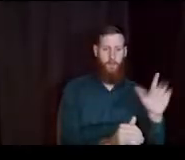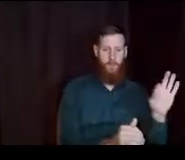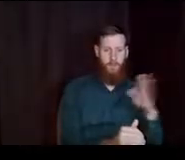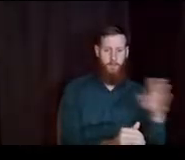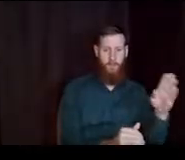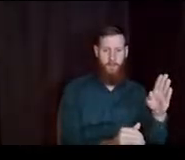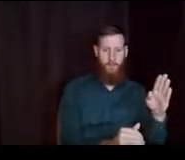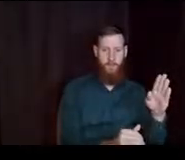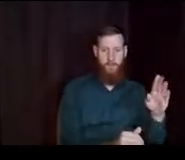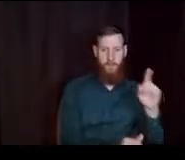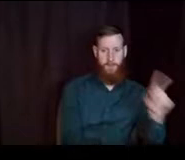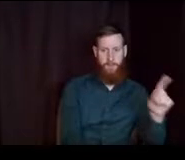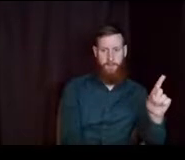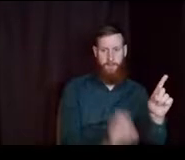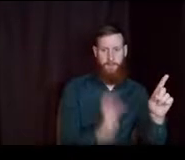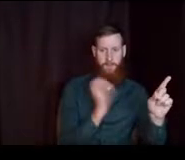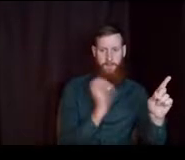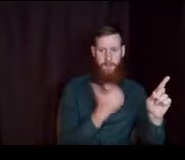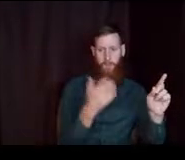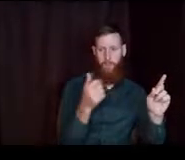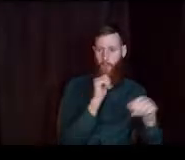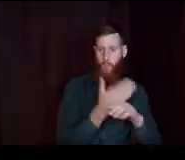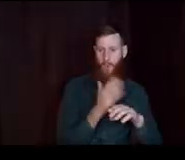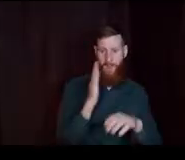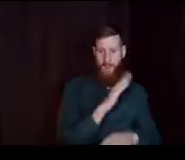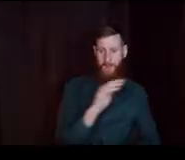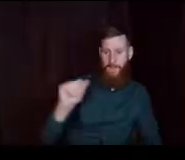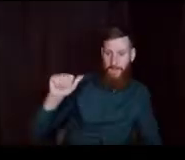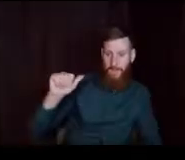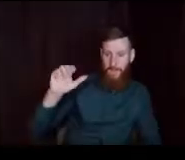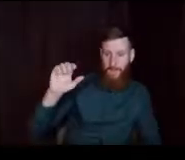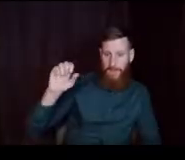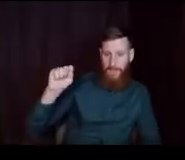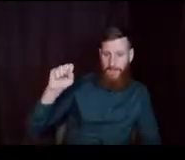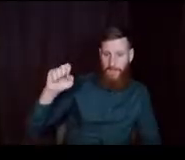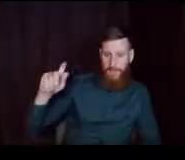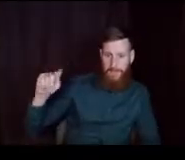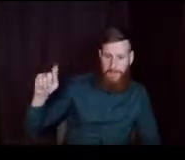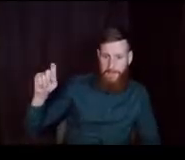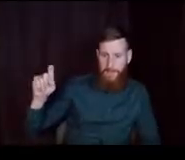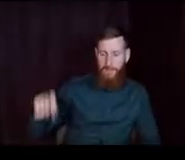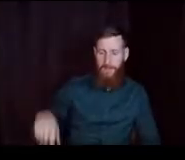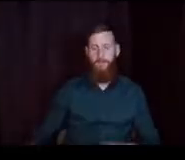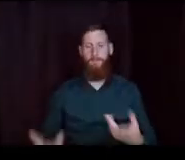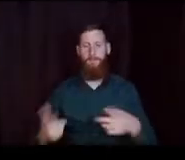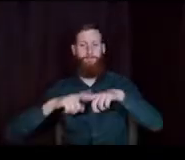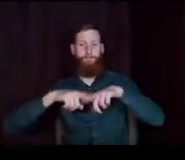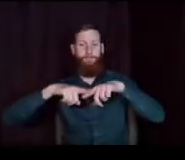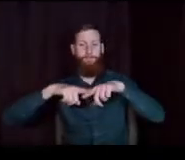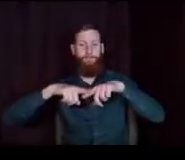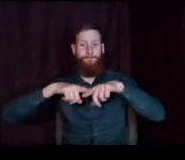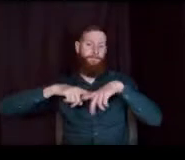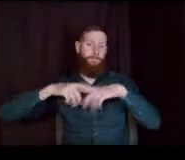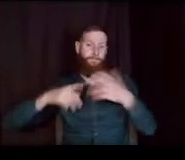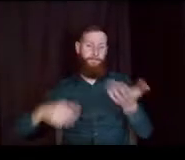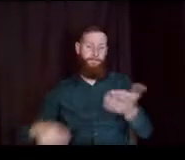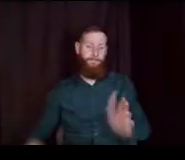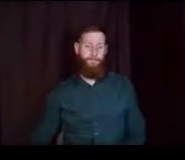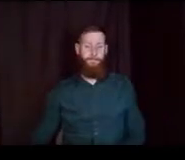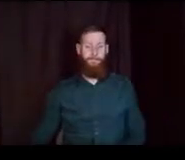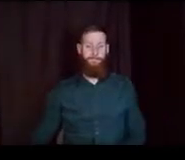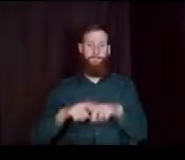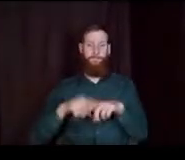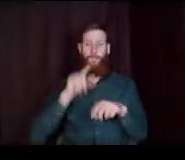daughter's assets or ours? Again, depends on whose name it's in. If it's in your daughter's name, it's her asset.